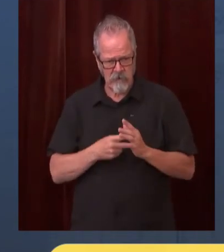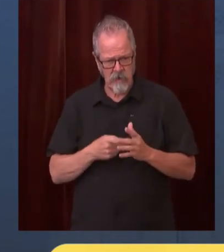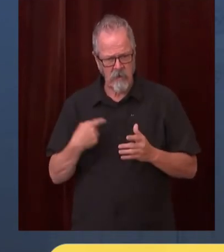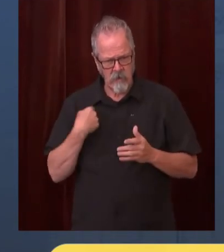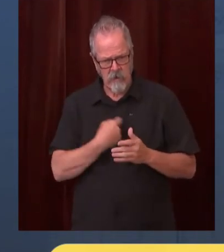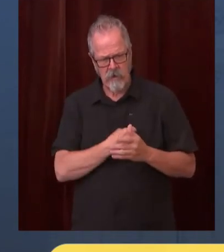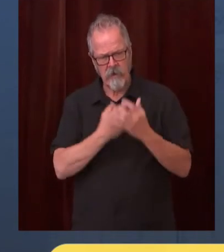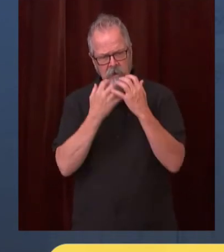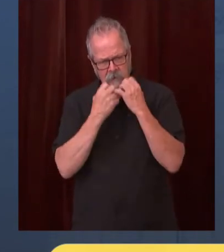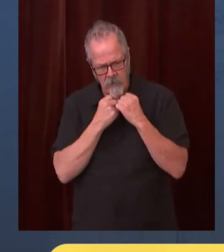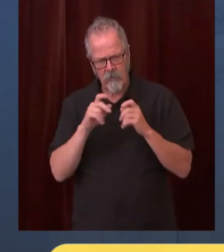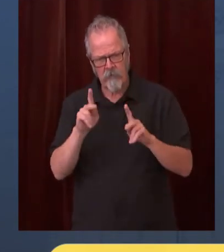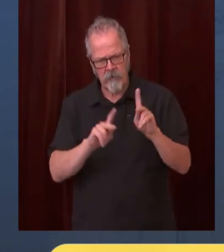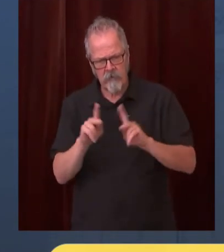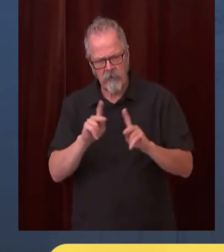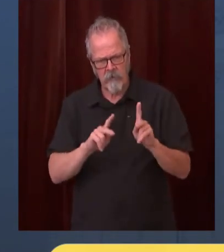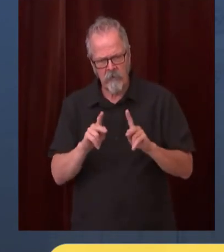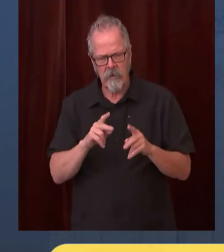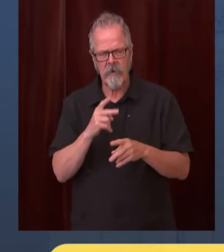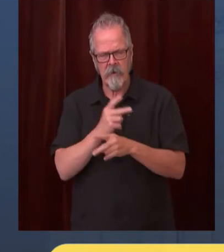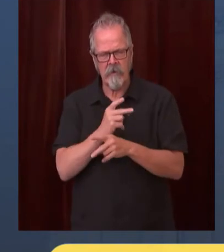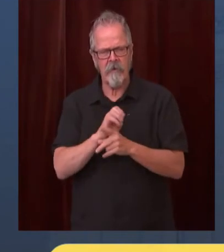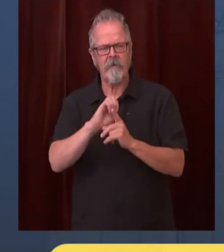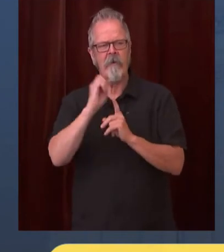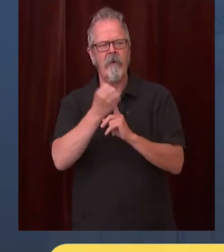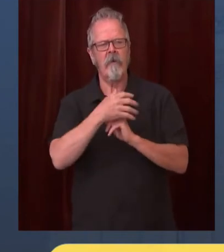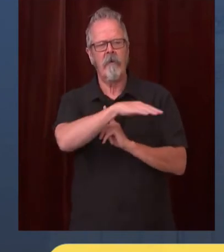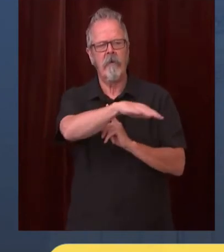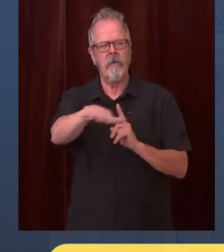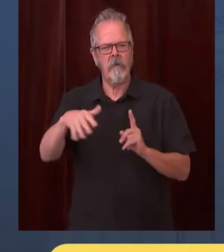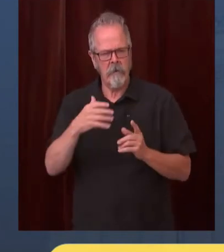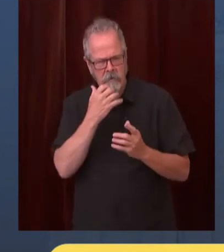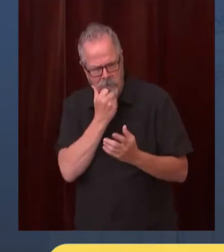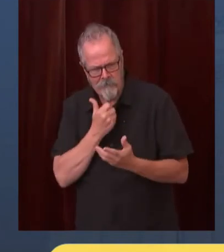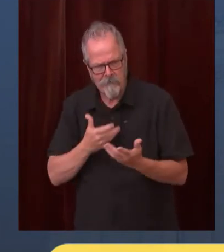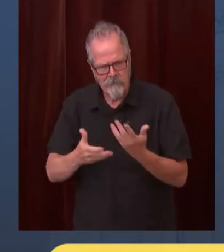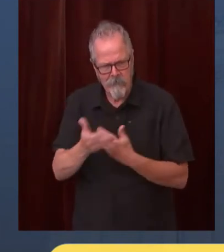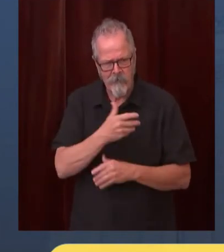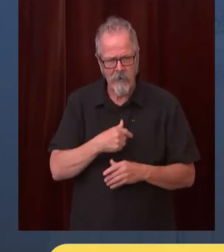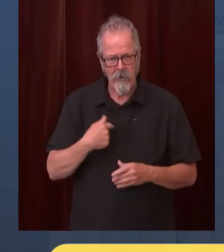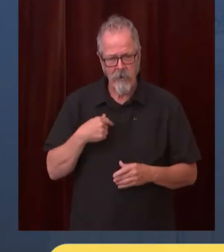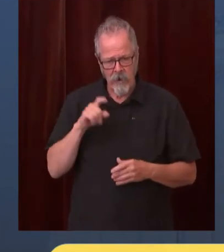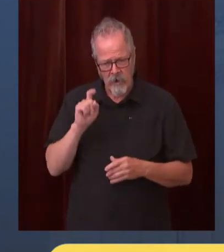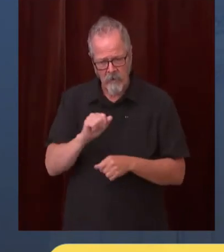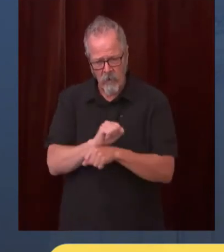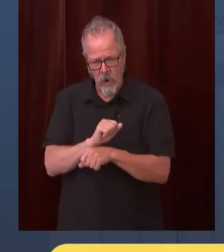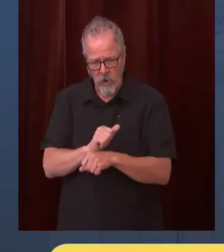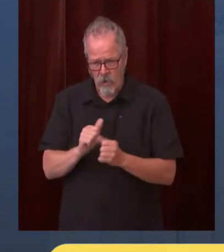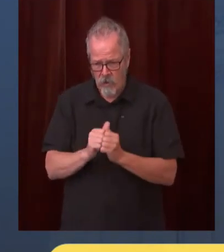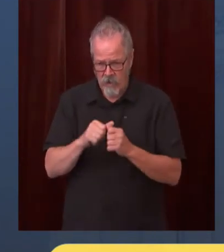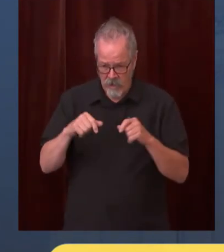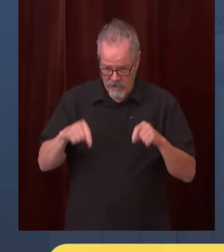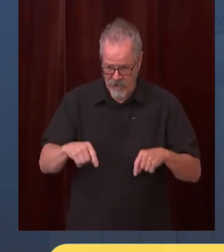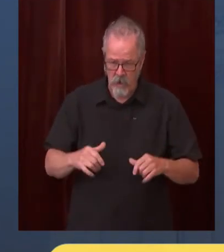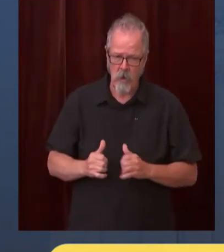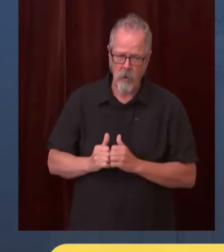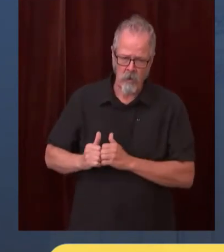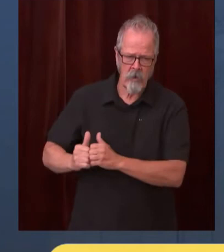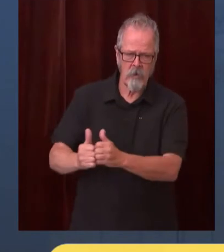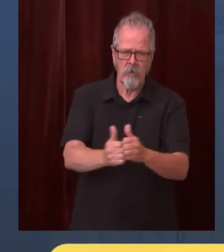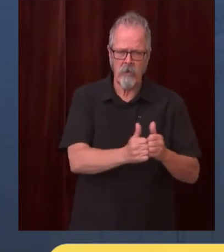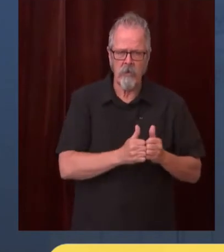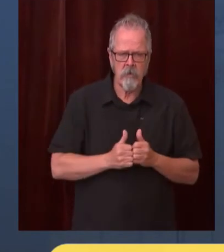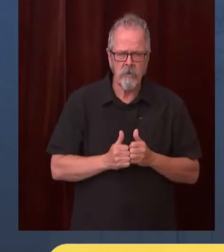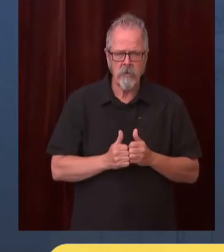all are in this together and the only way out of this is vaccinations so i'm pleased that we're moving